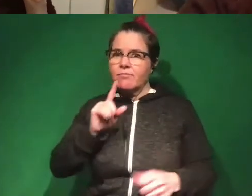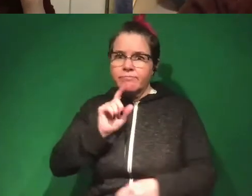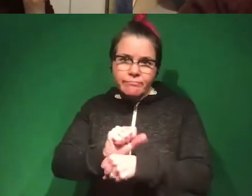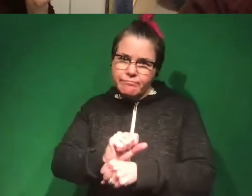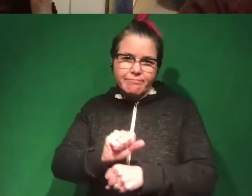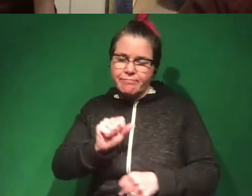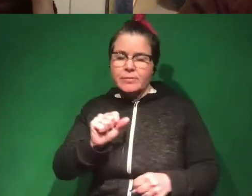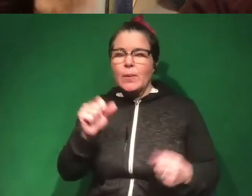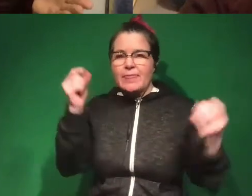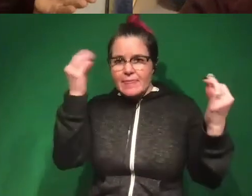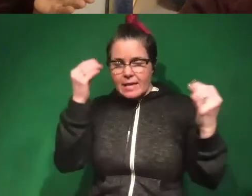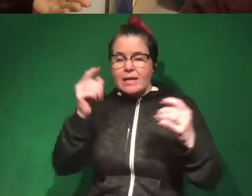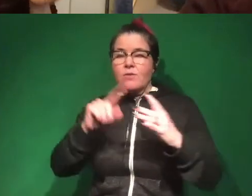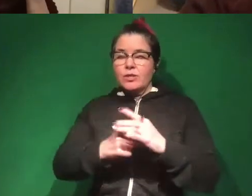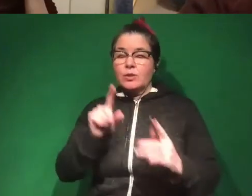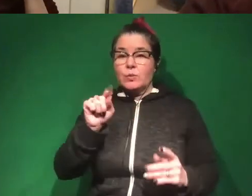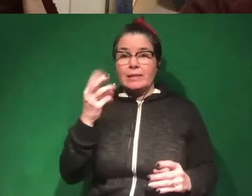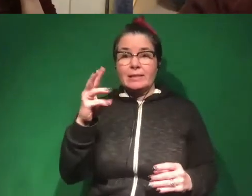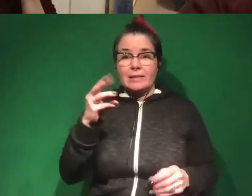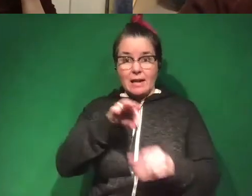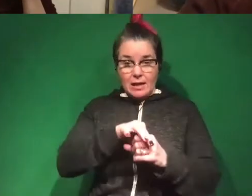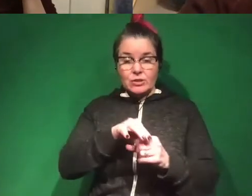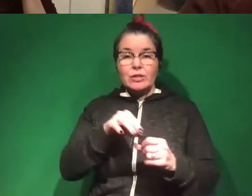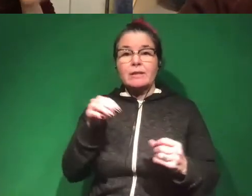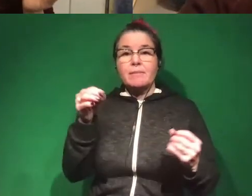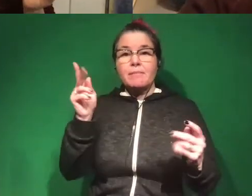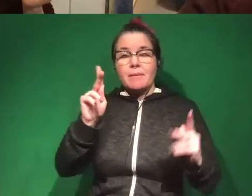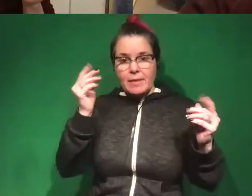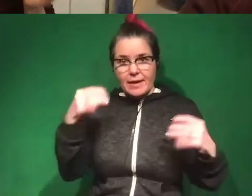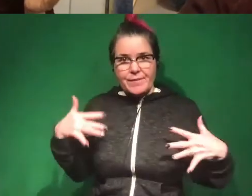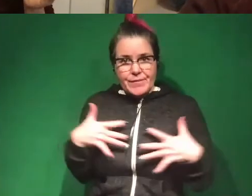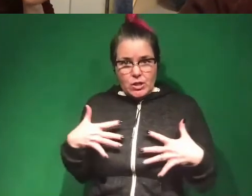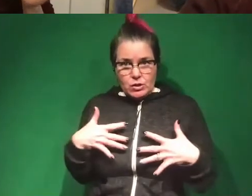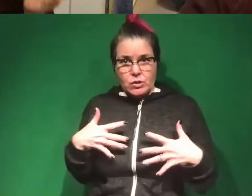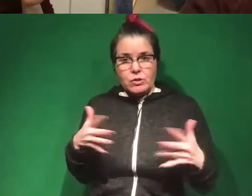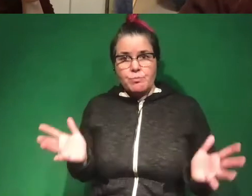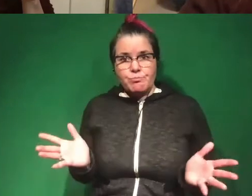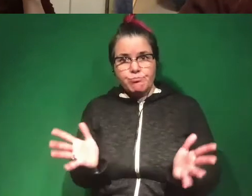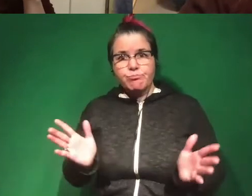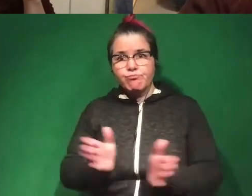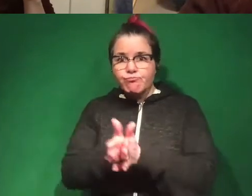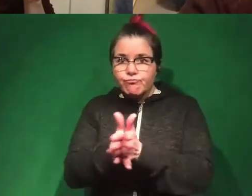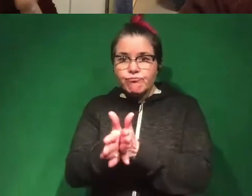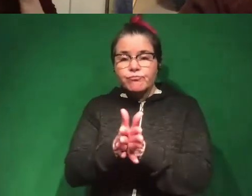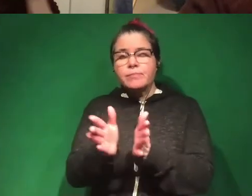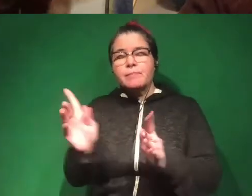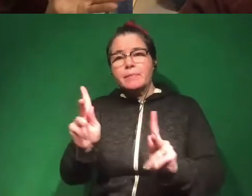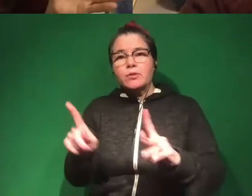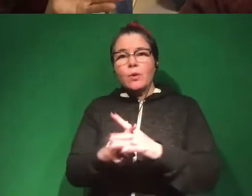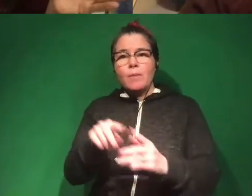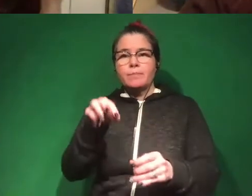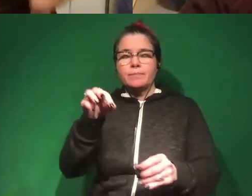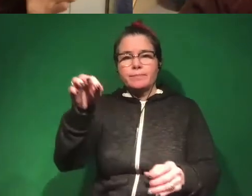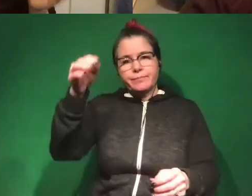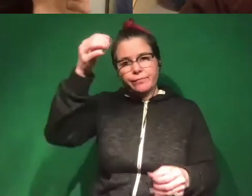originally after the 2016 election was that it was fear that promoted, that motivated people to vote for Trump.